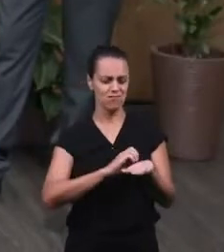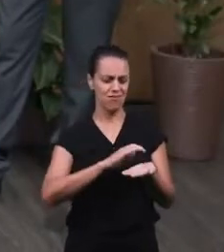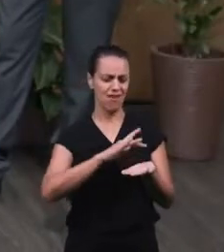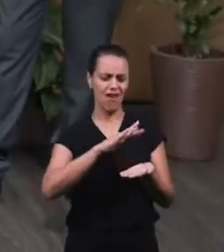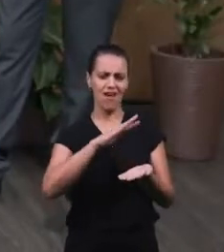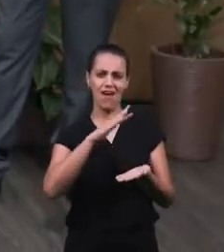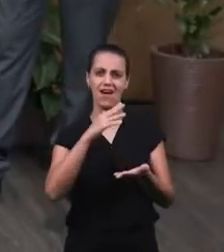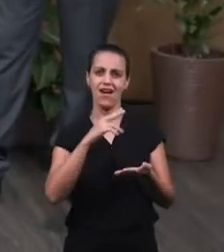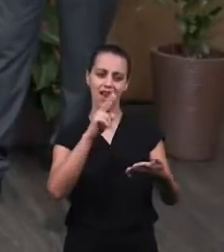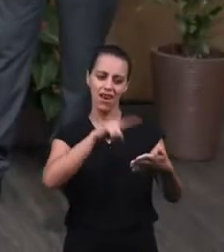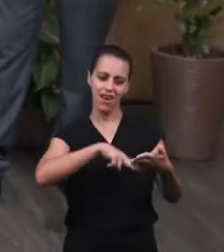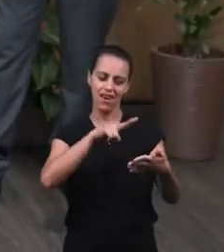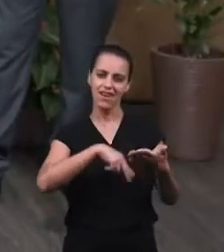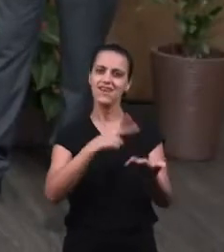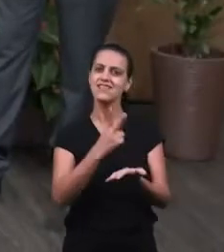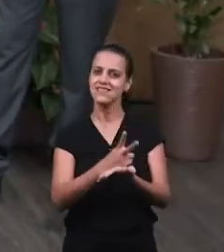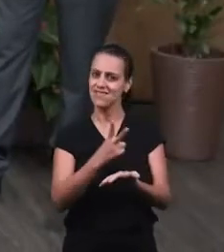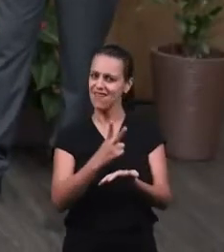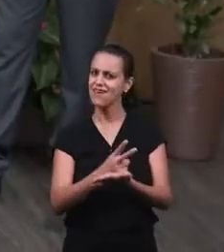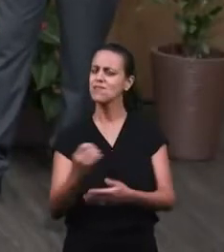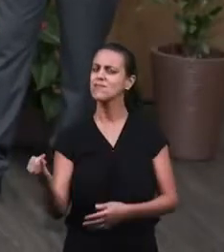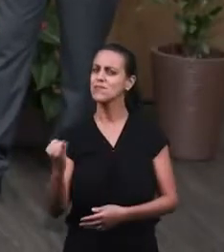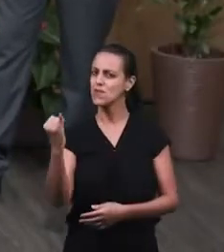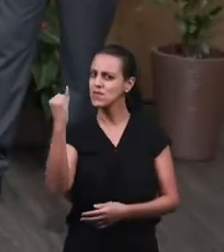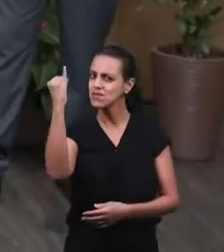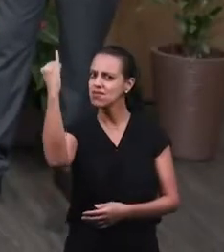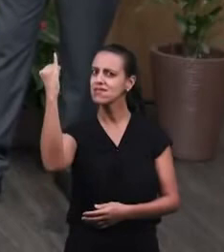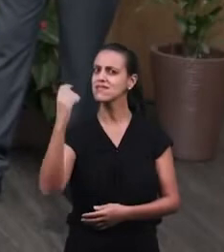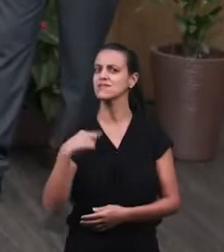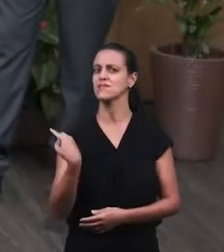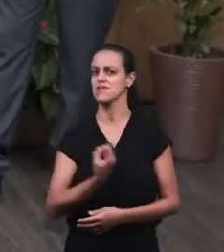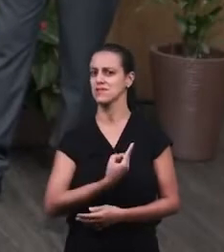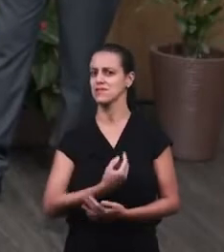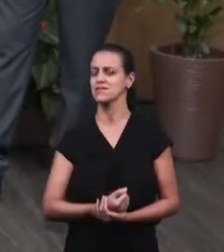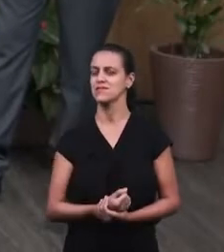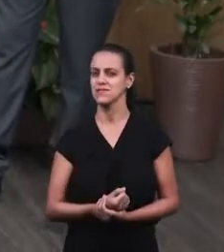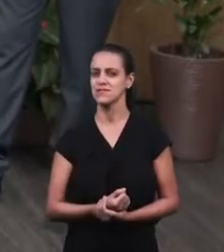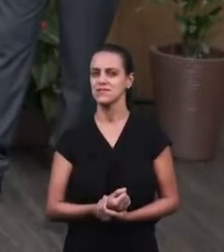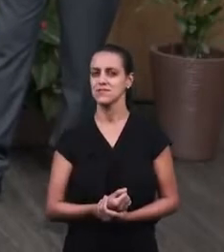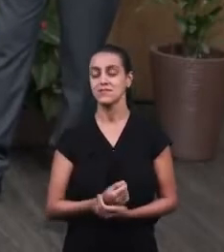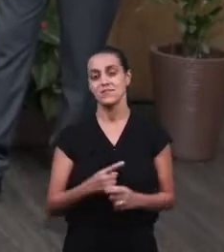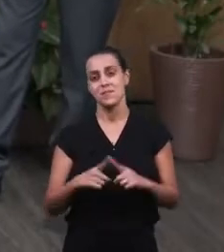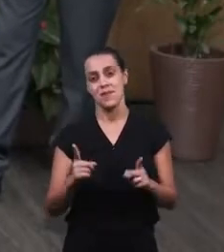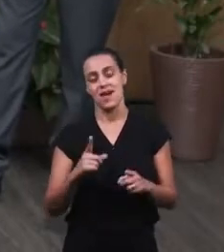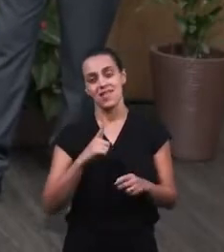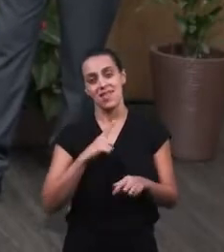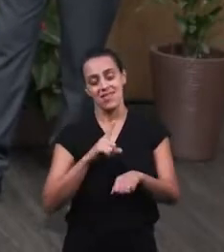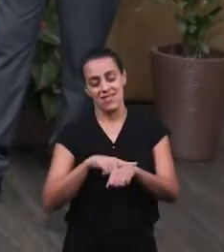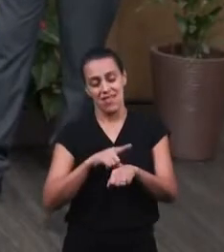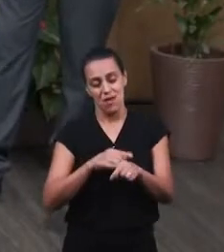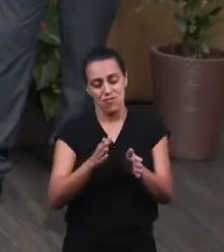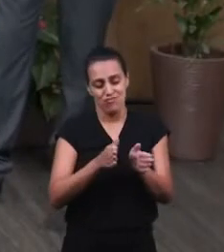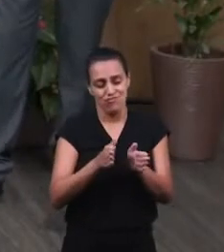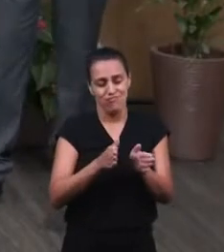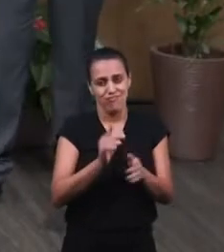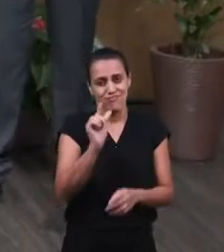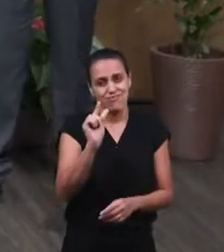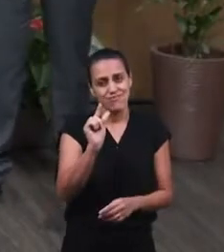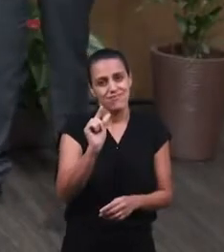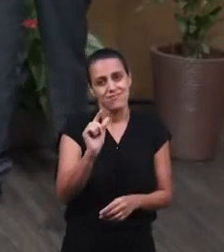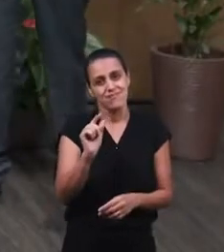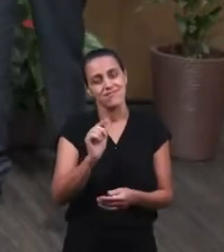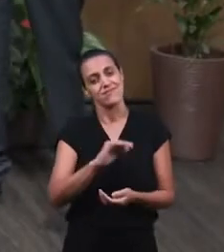The many messages that we receive, we read them all, and they're very important to all of us. But because of our limited time,